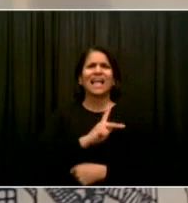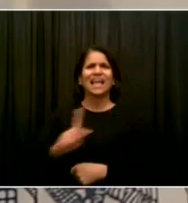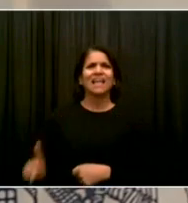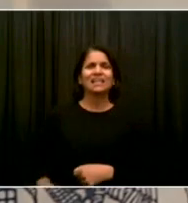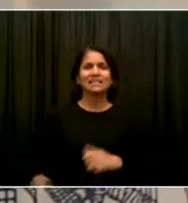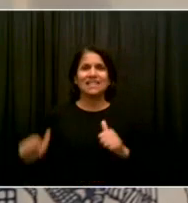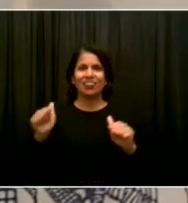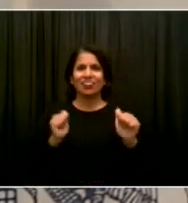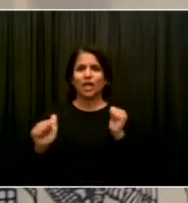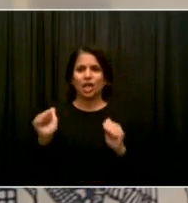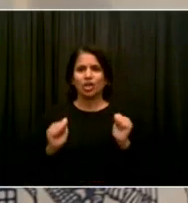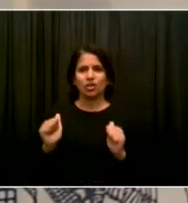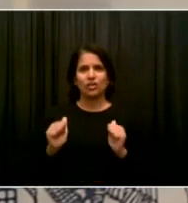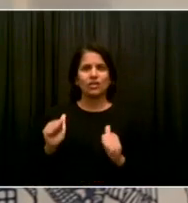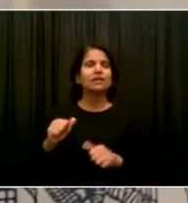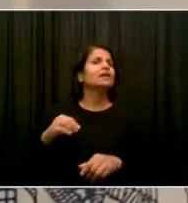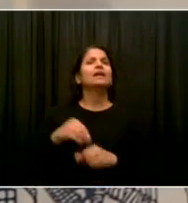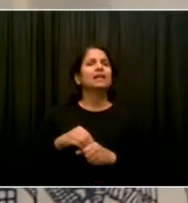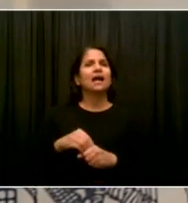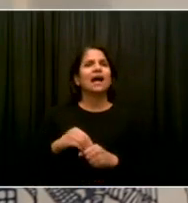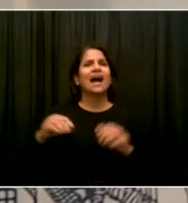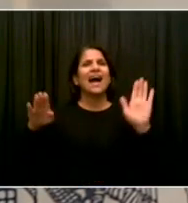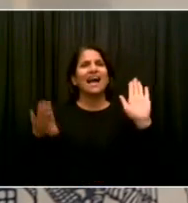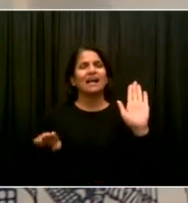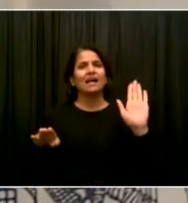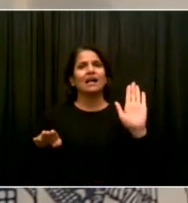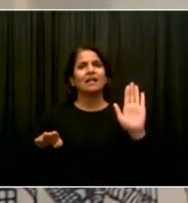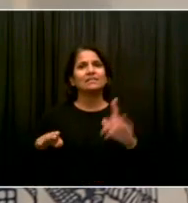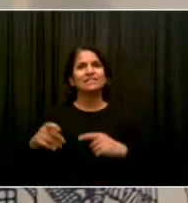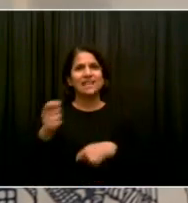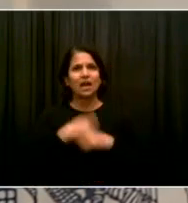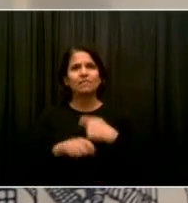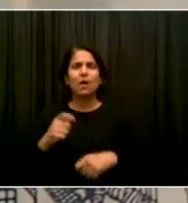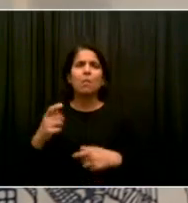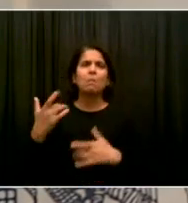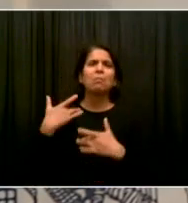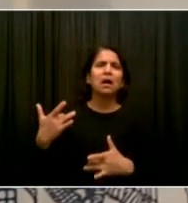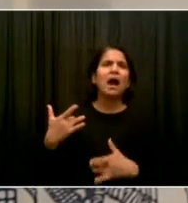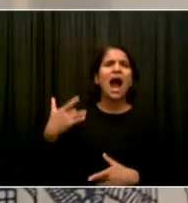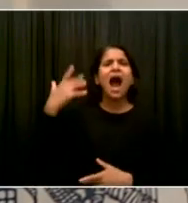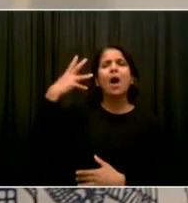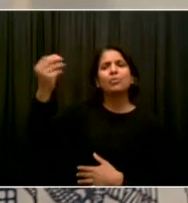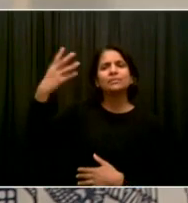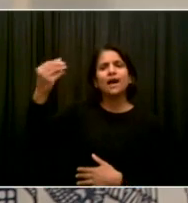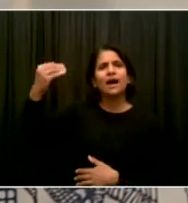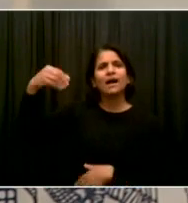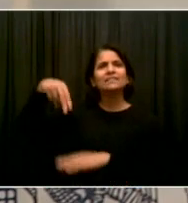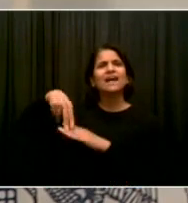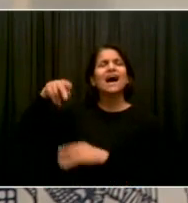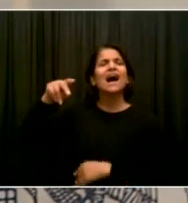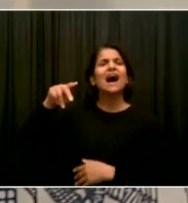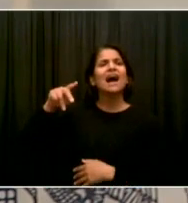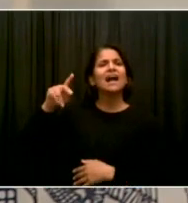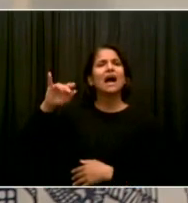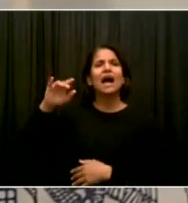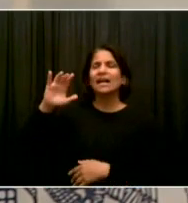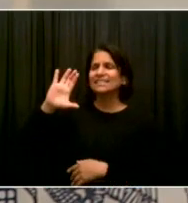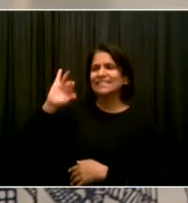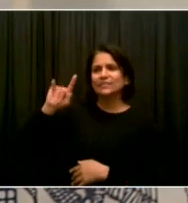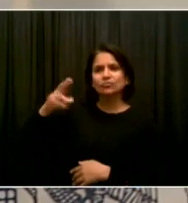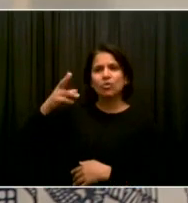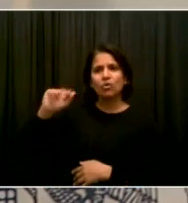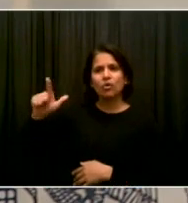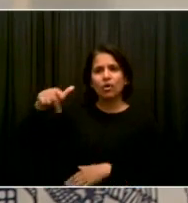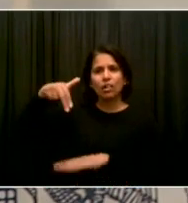as opposed to doing it outside City Hall as has been, you know, what's done in the past. Um, is this a good